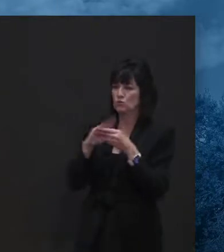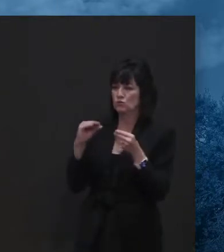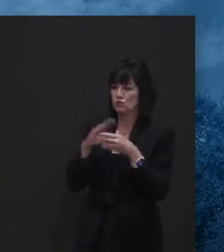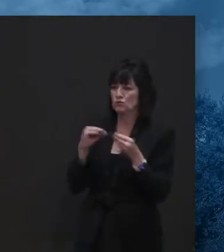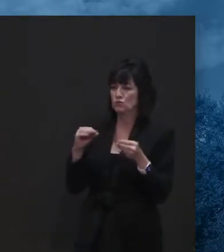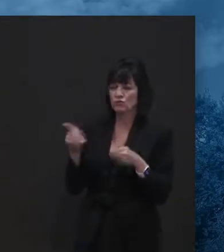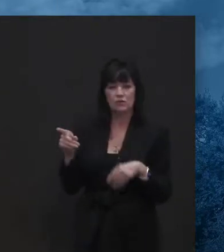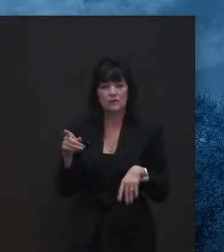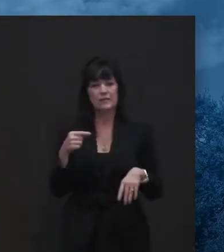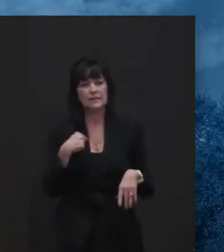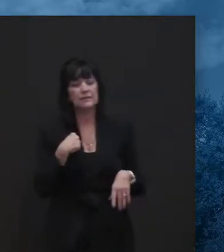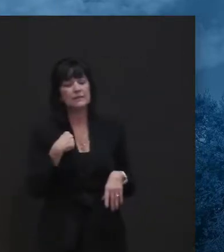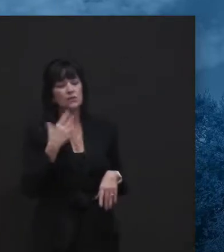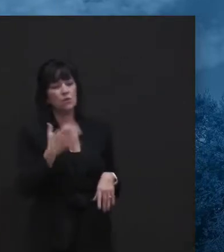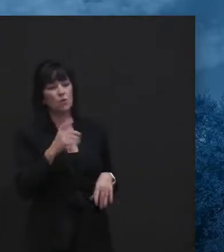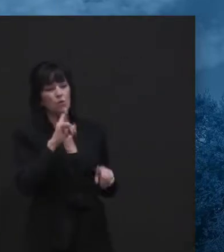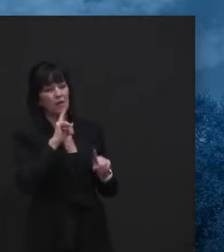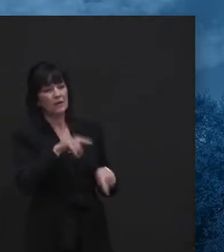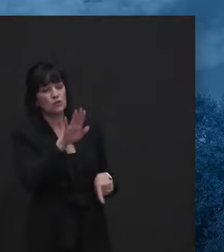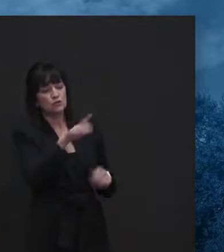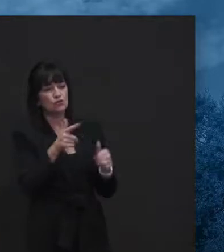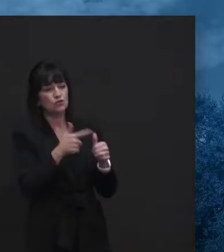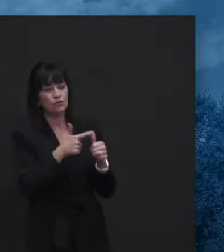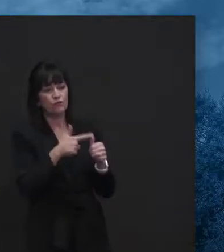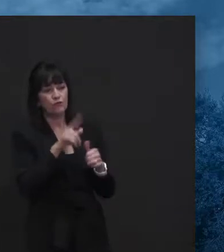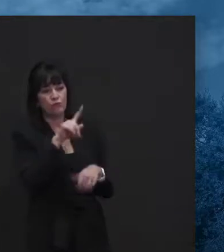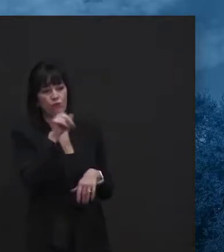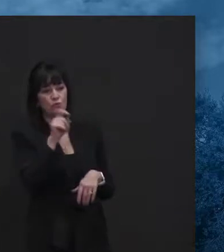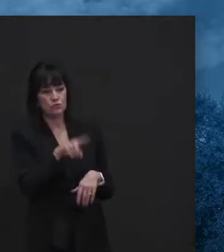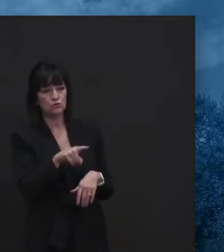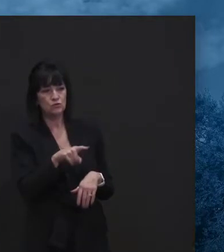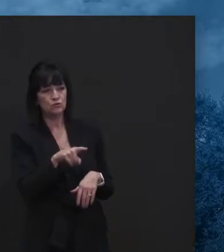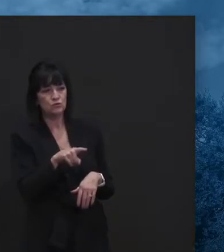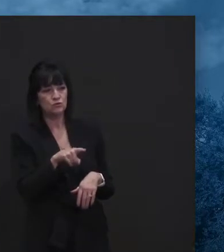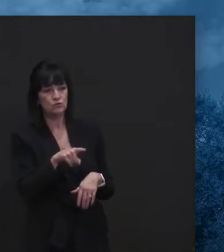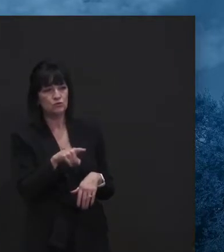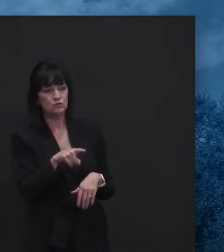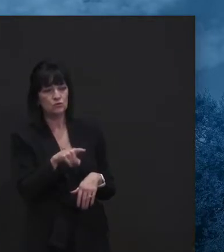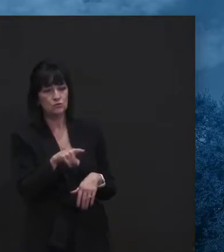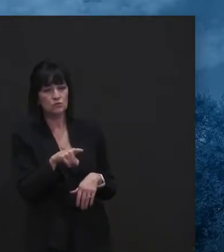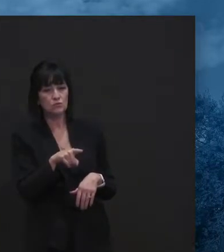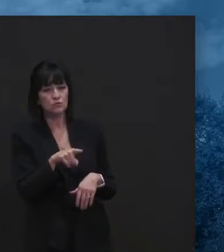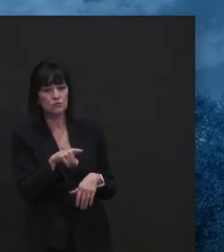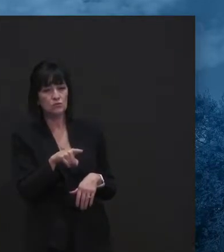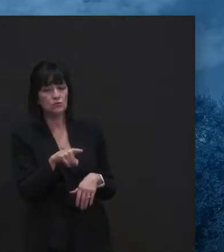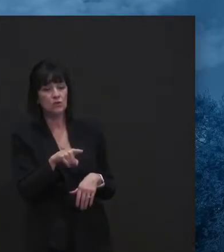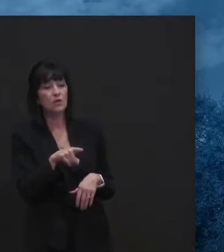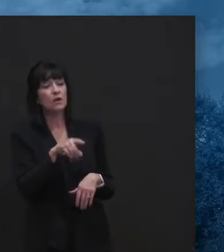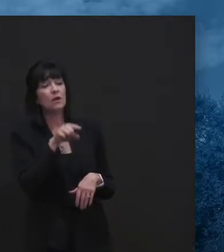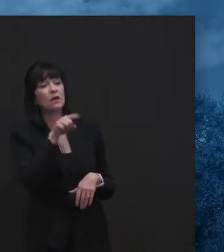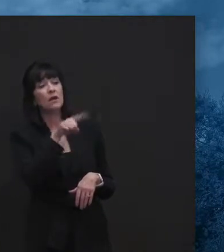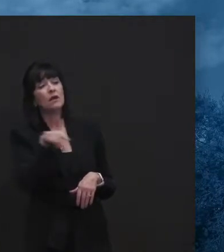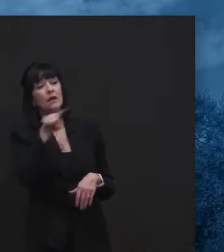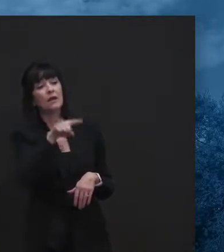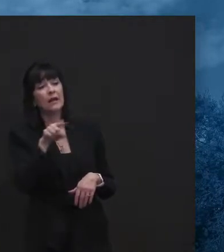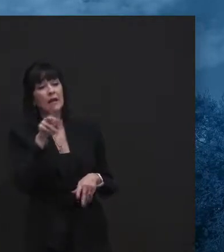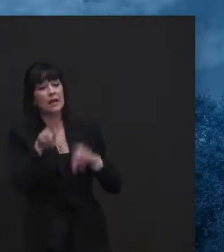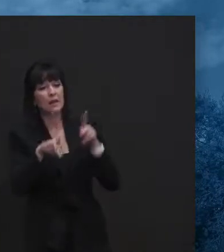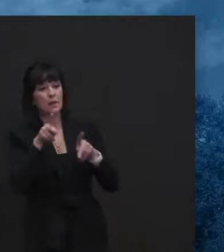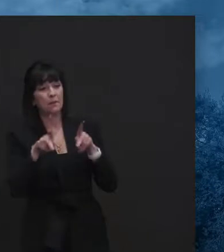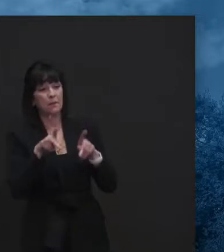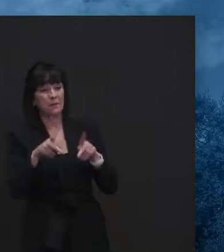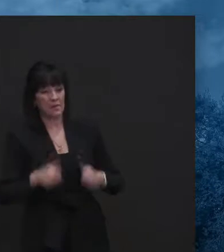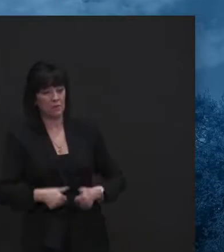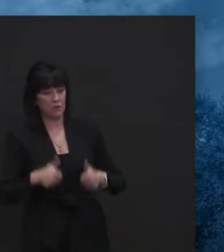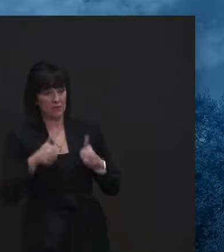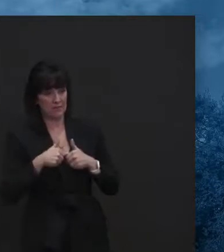question, because I don't think I answered your question, which is, no, those restrictions do not apply to where people live. Okay. Think